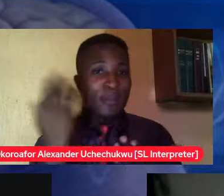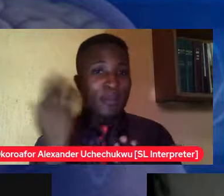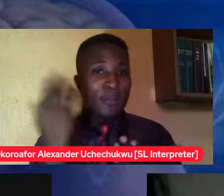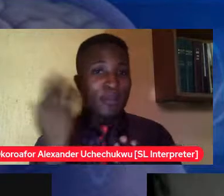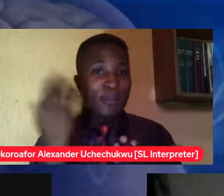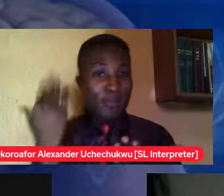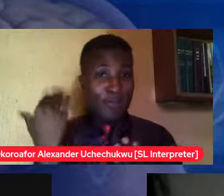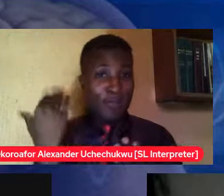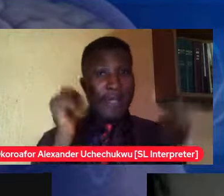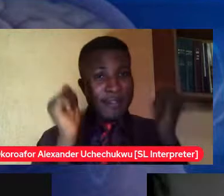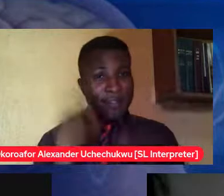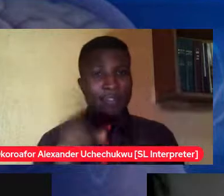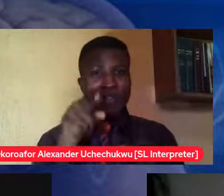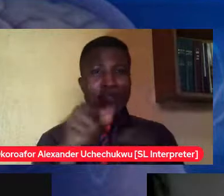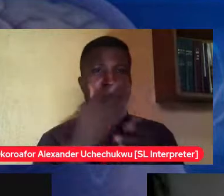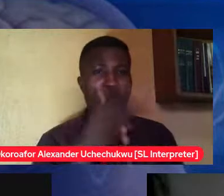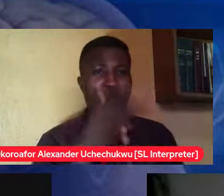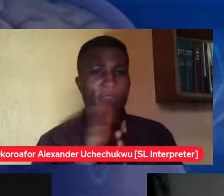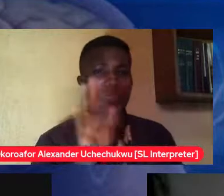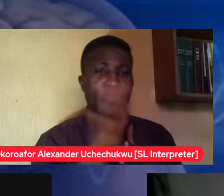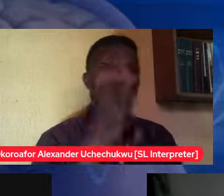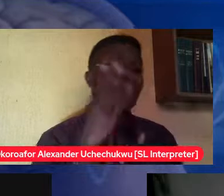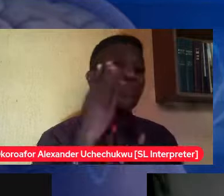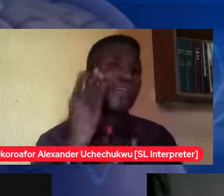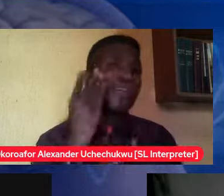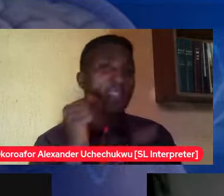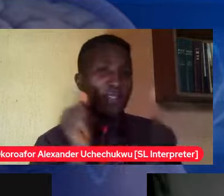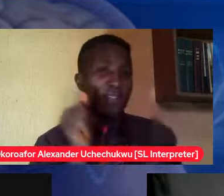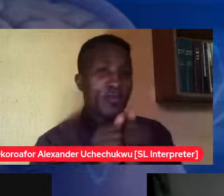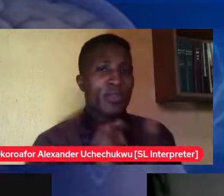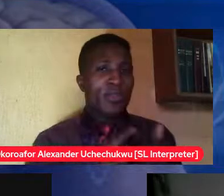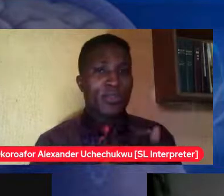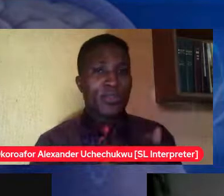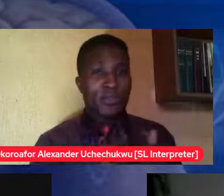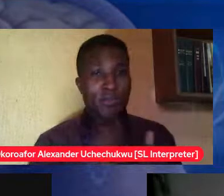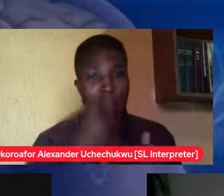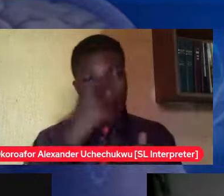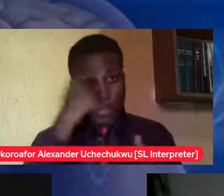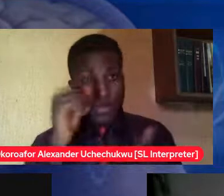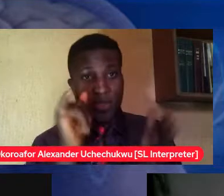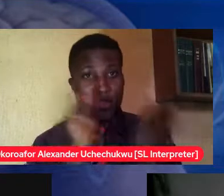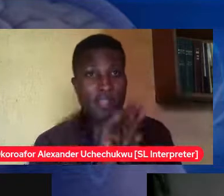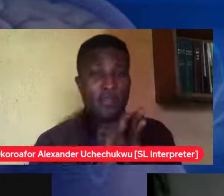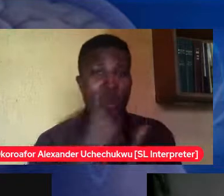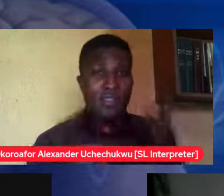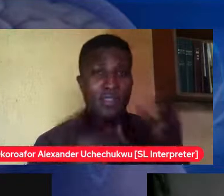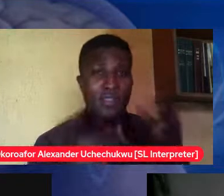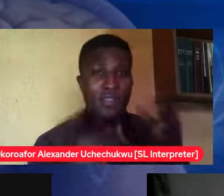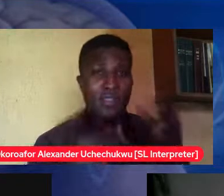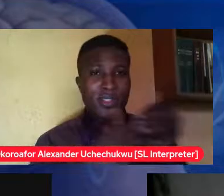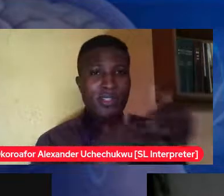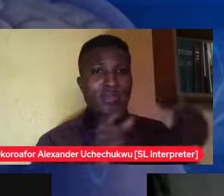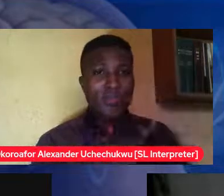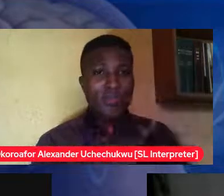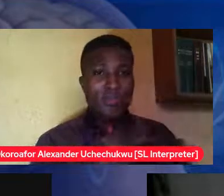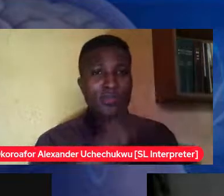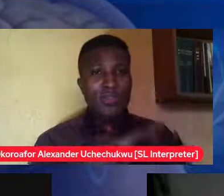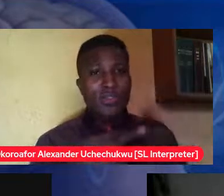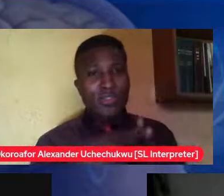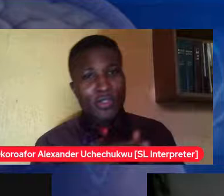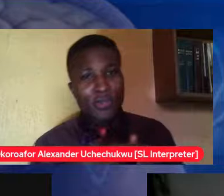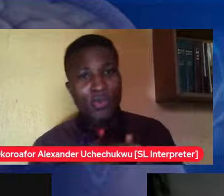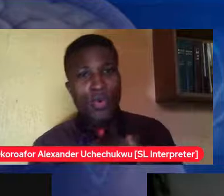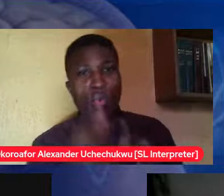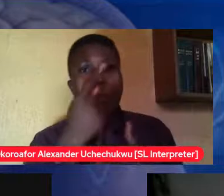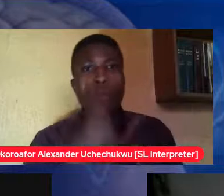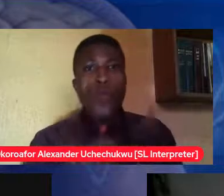leads to if I'm not mistaken relationships like that would lead into something more deeper but what should it look like so we don't just wake up and say oh he's going to get